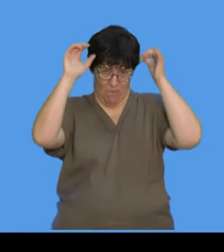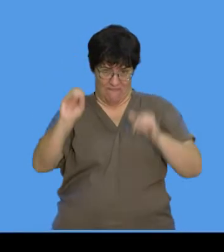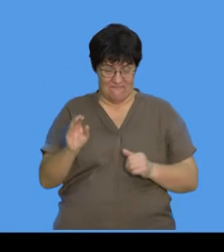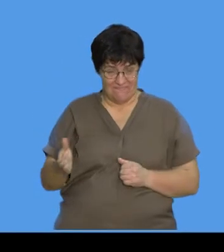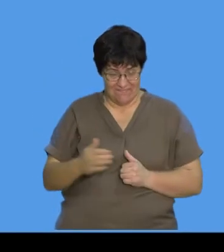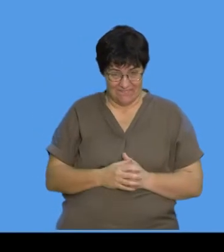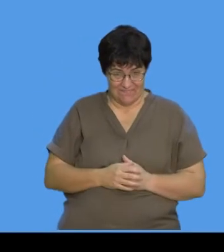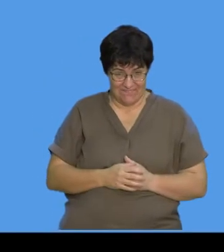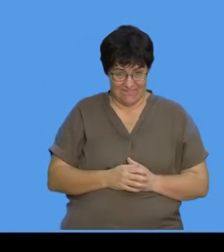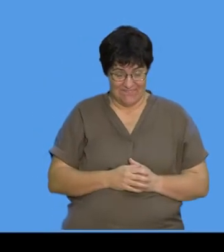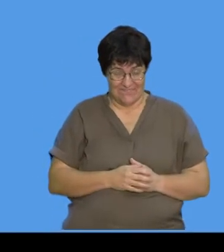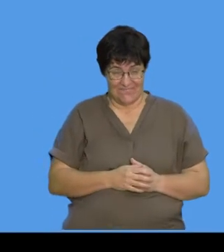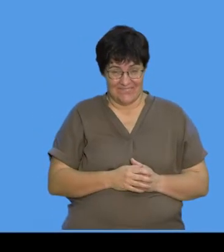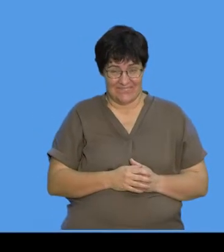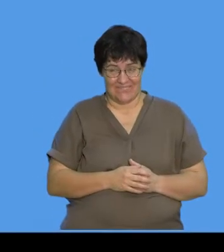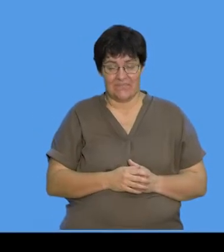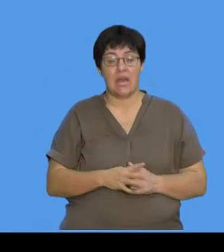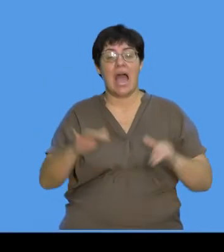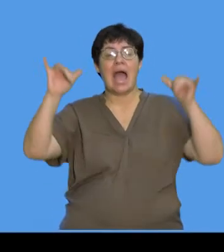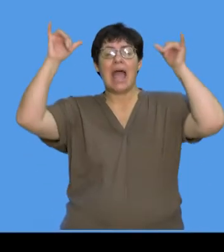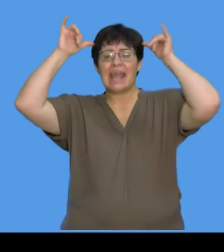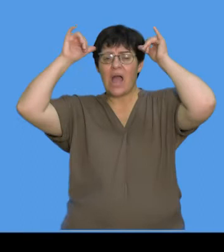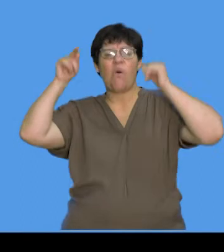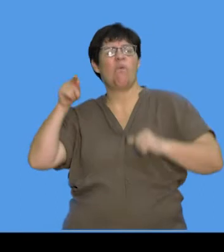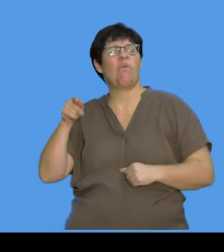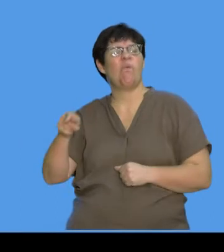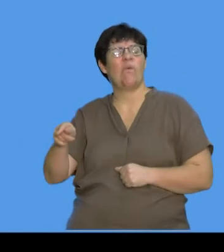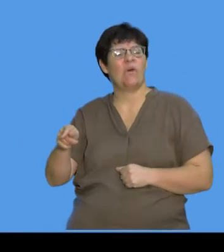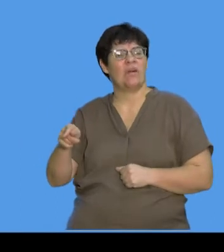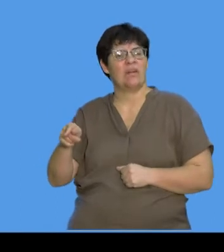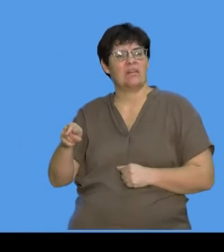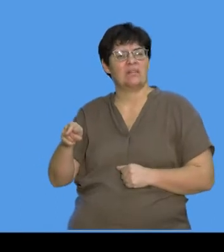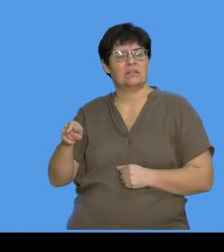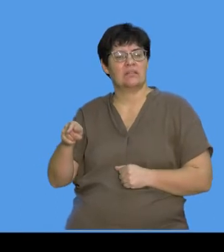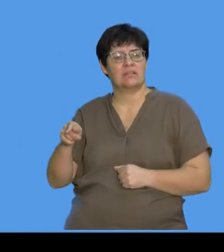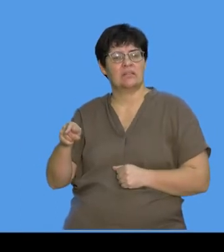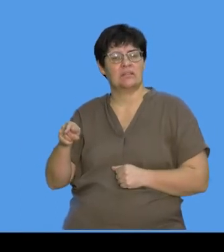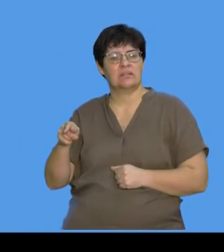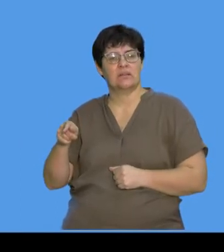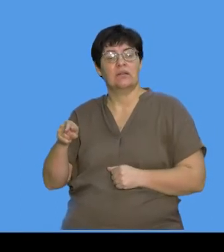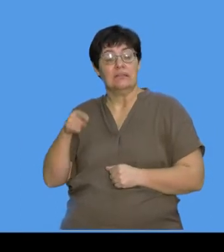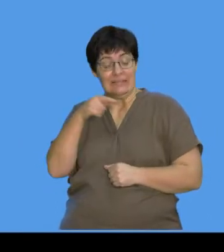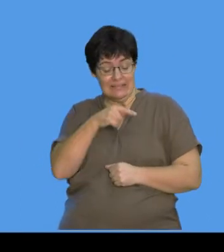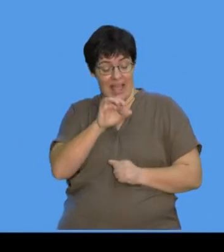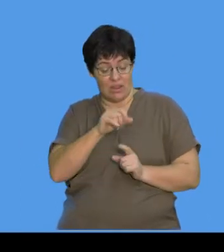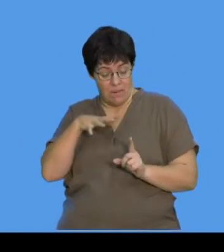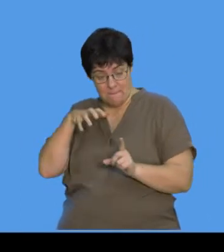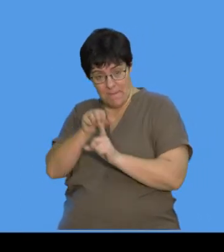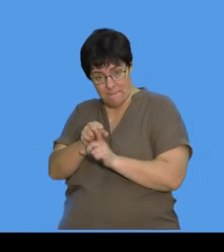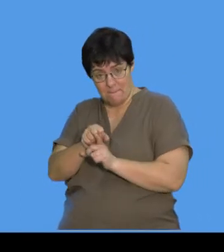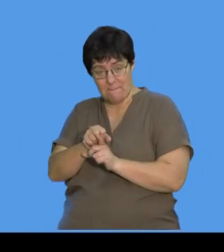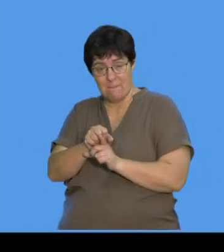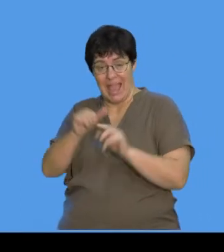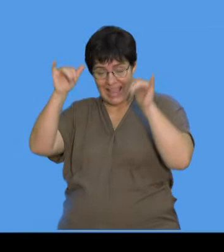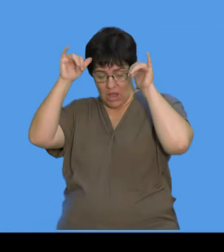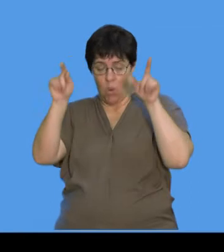see? I've got a picture of the cow on the screen. And the cow actually, all right, it attacks, can attack the cow and